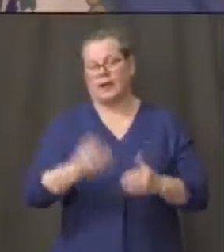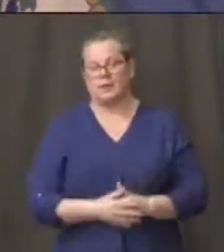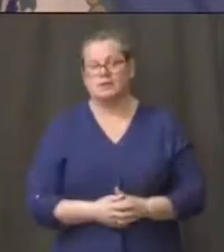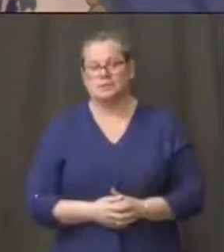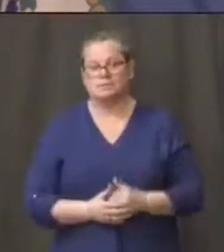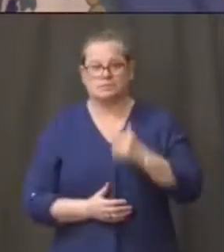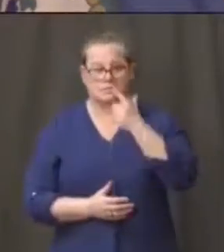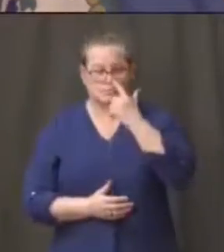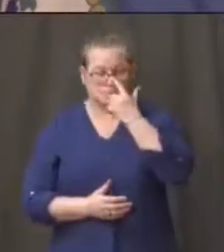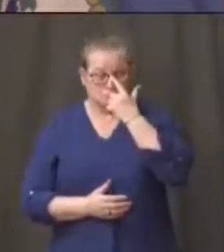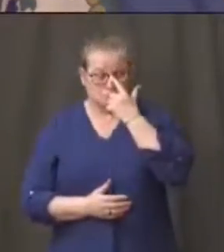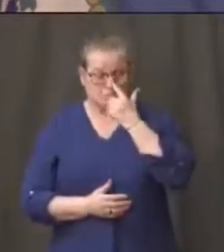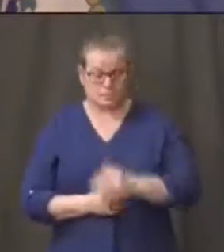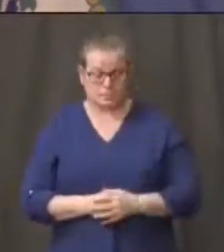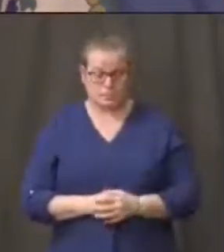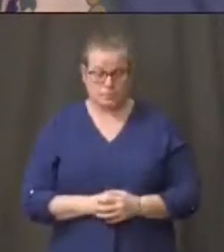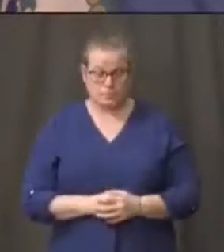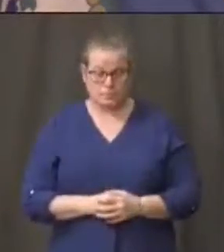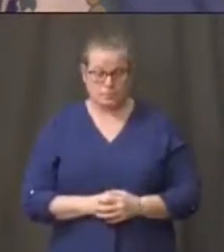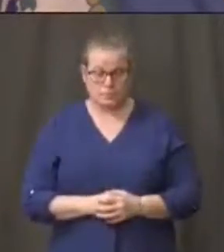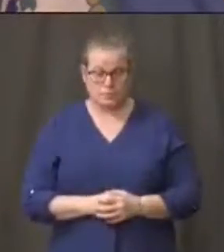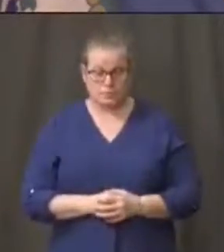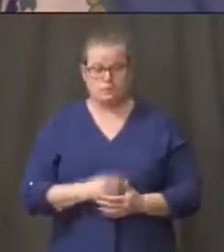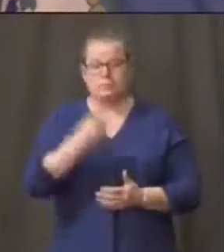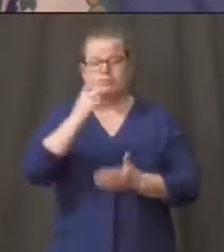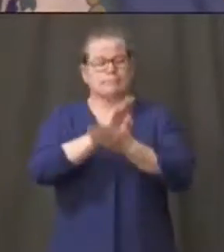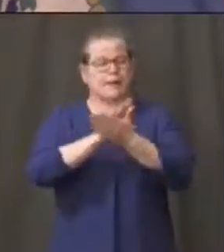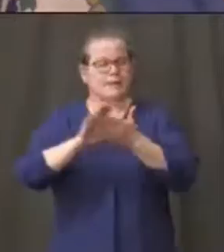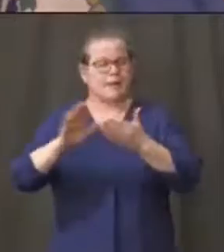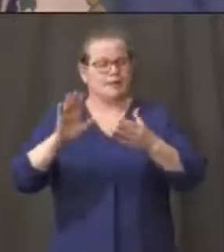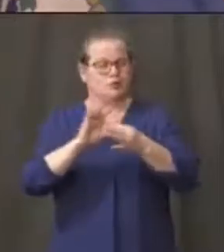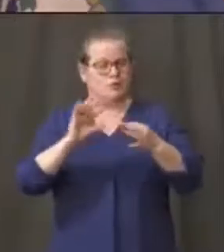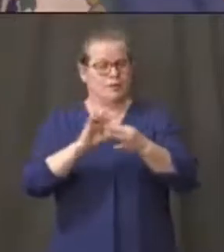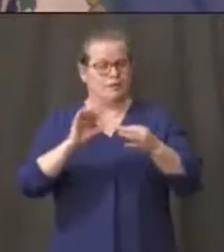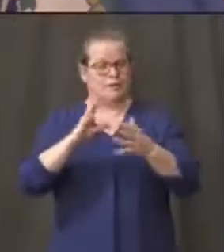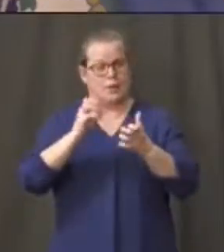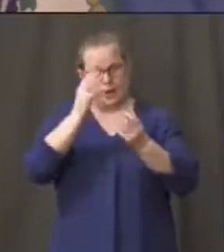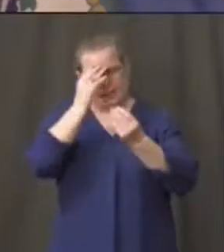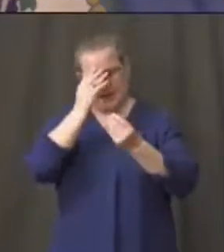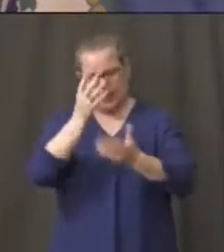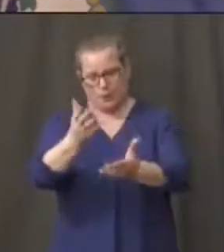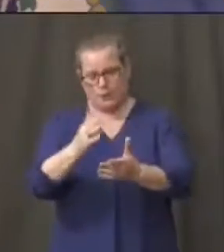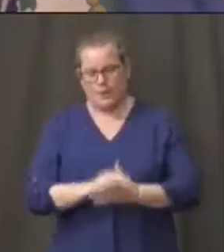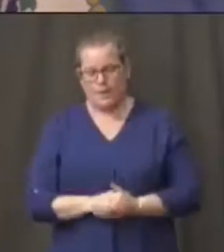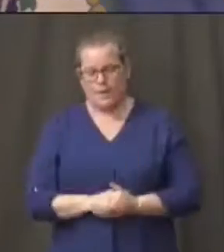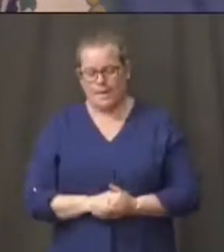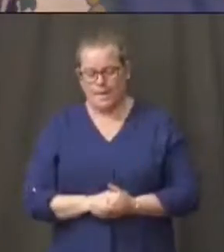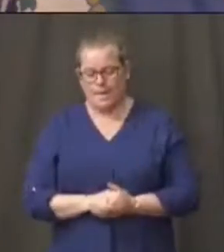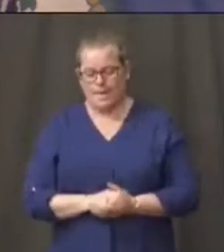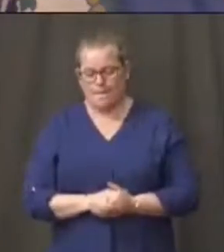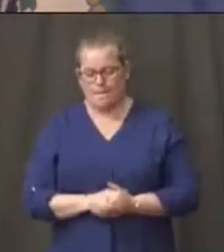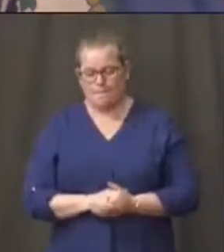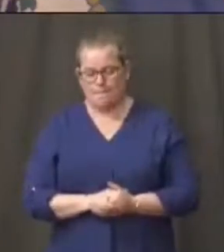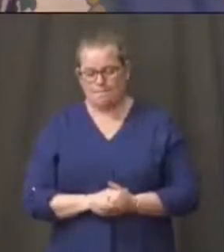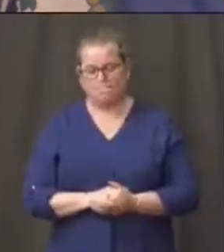i'd like to just tell you one nice story that i uh had today that may